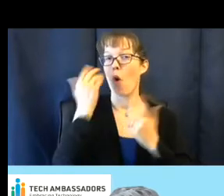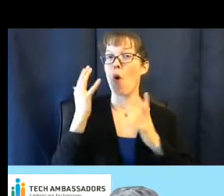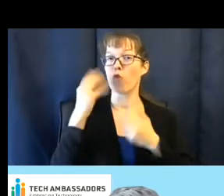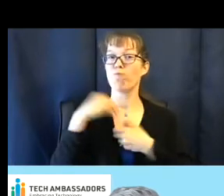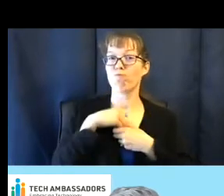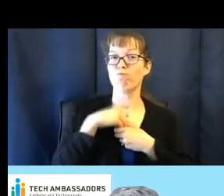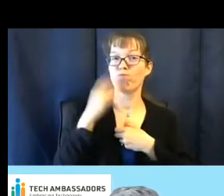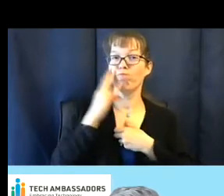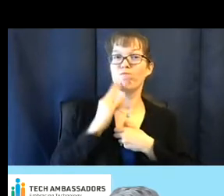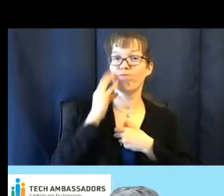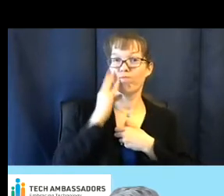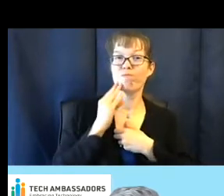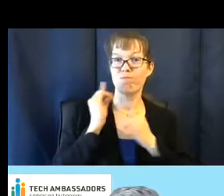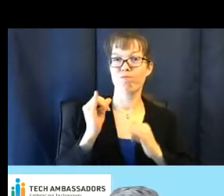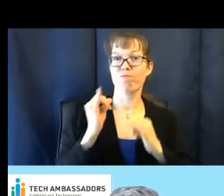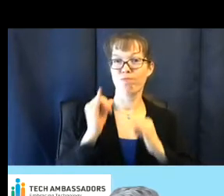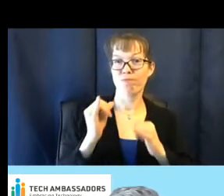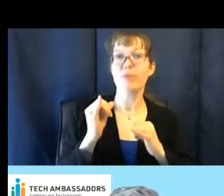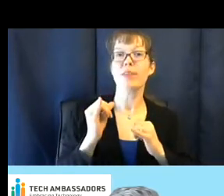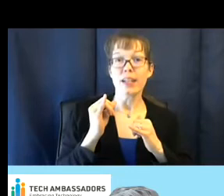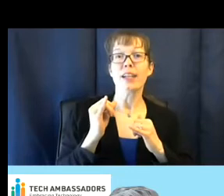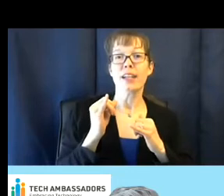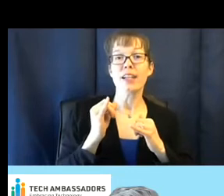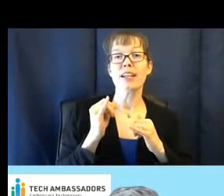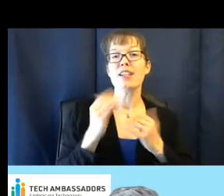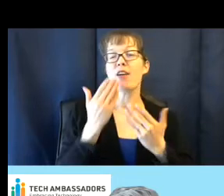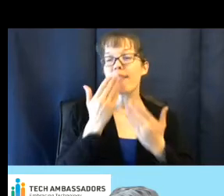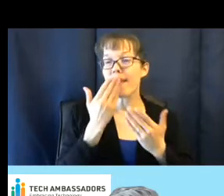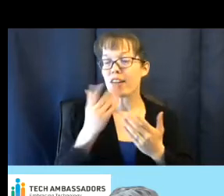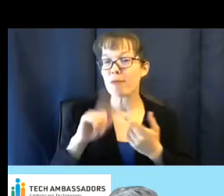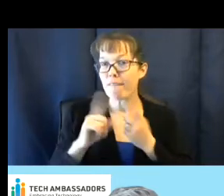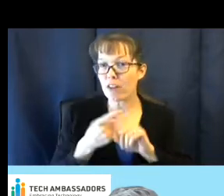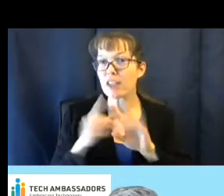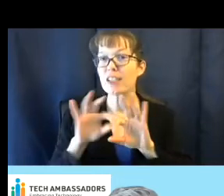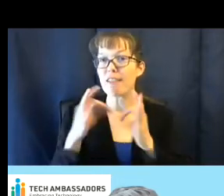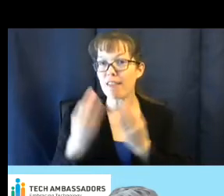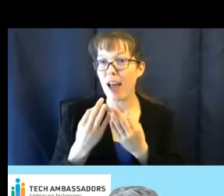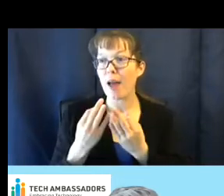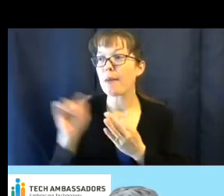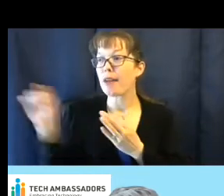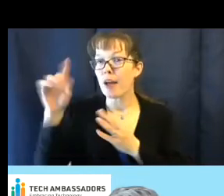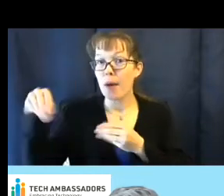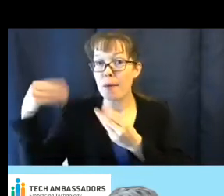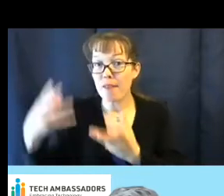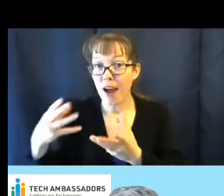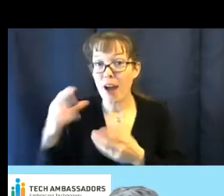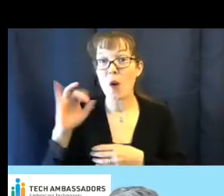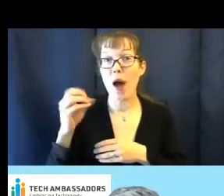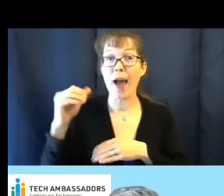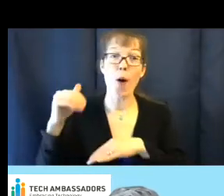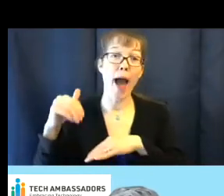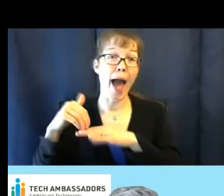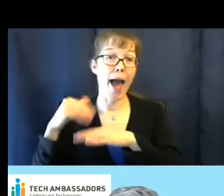is. Thanks to all my friends and families and my providers at Ohio at Home